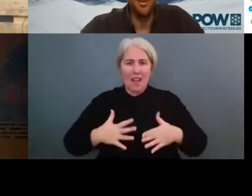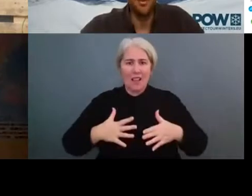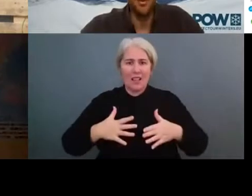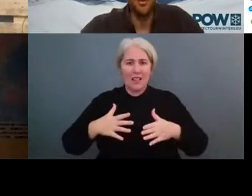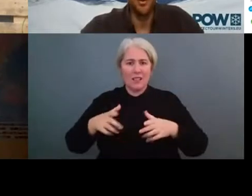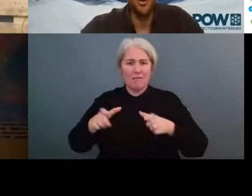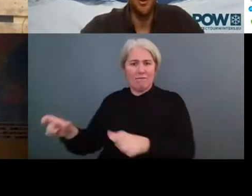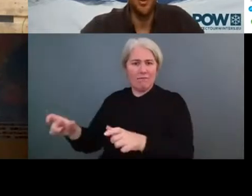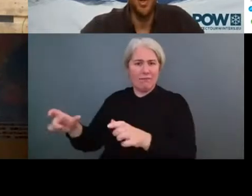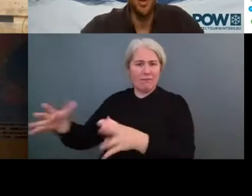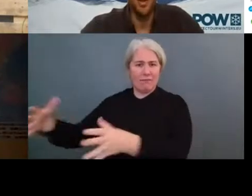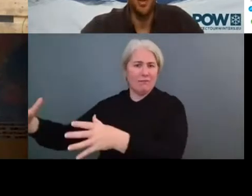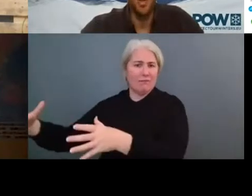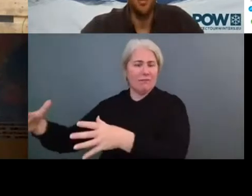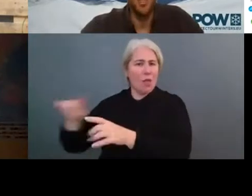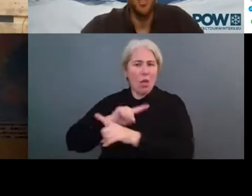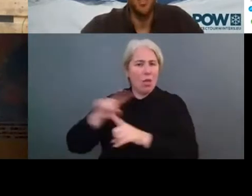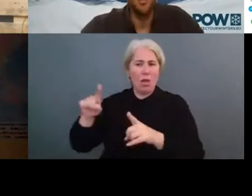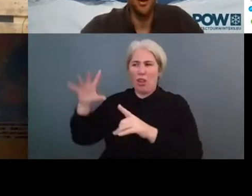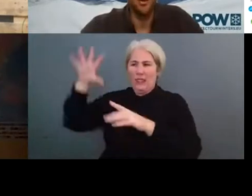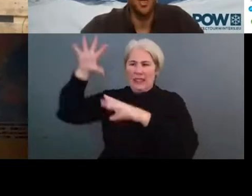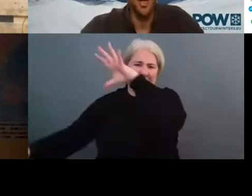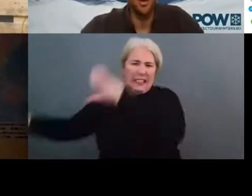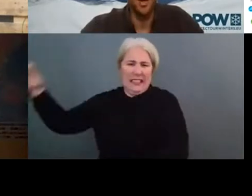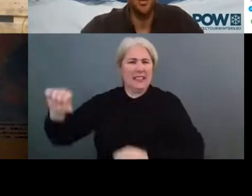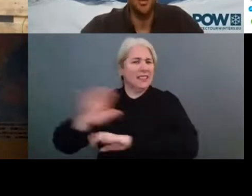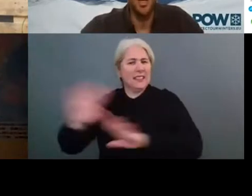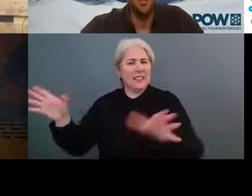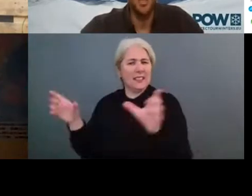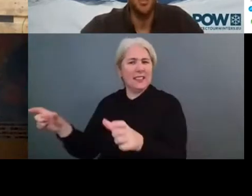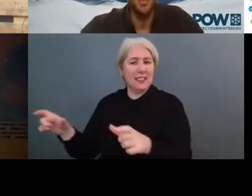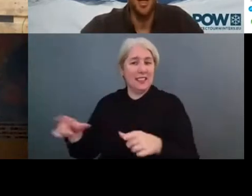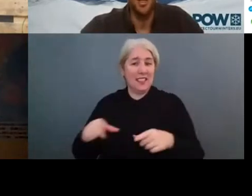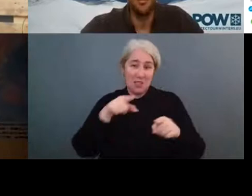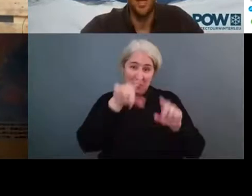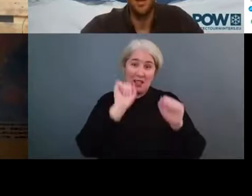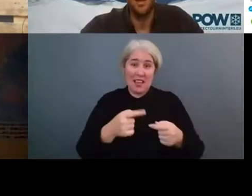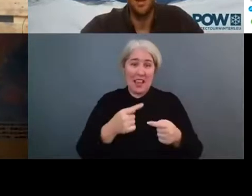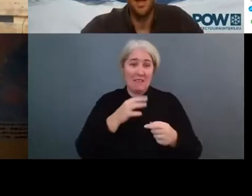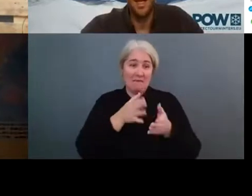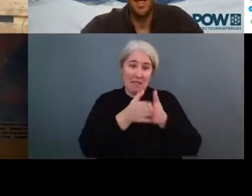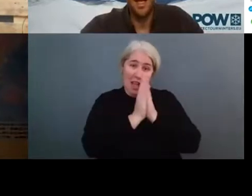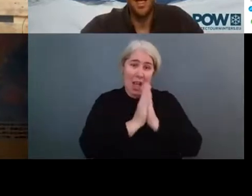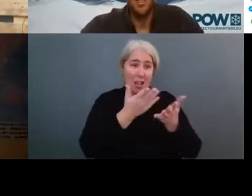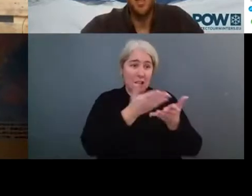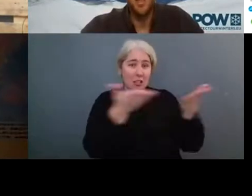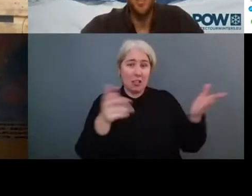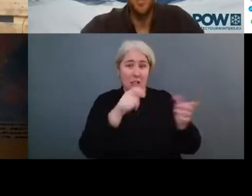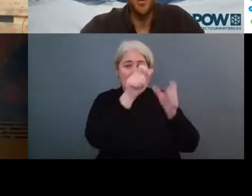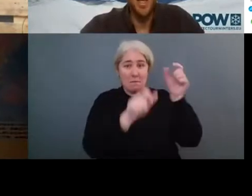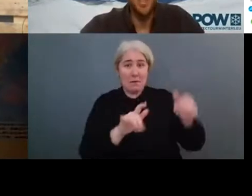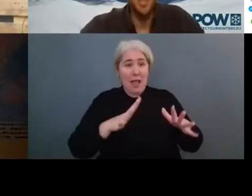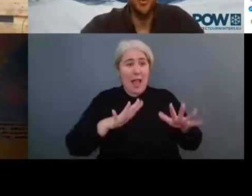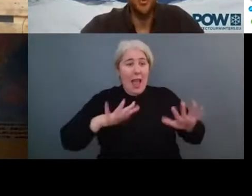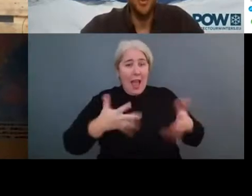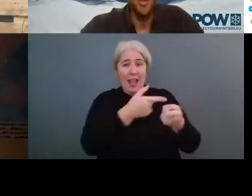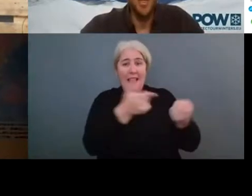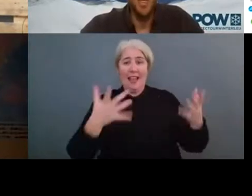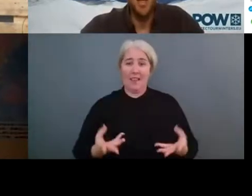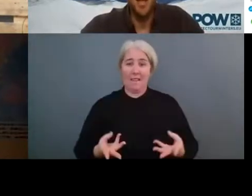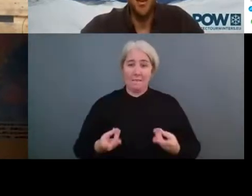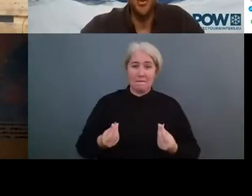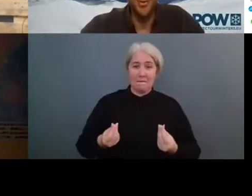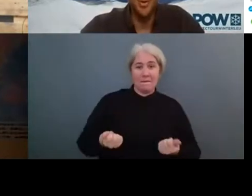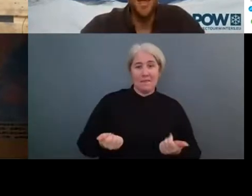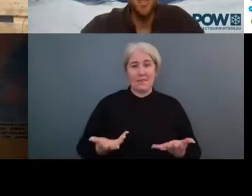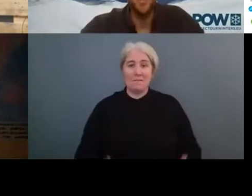platform to talk to them about climate change, talk to them how about their places are affected. And the question is, how do we turn